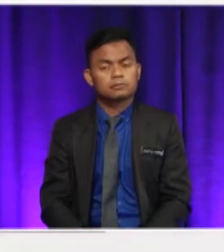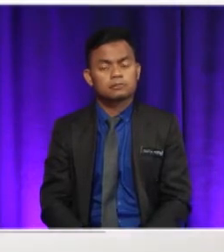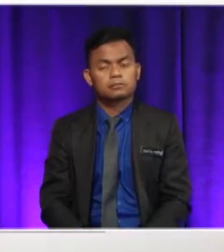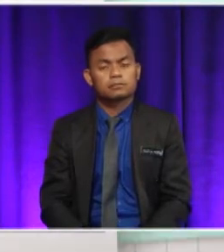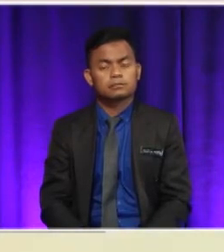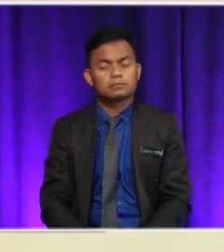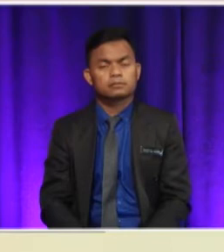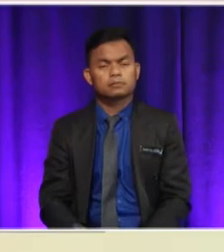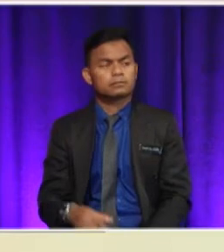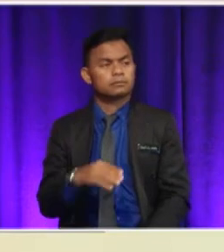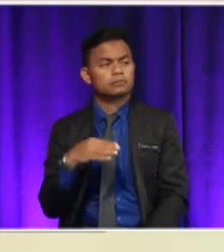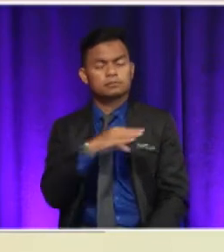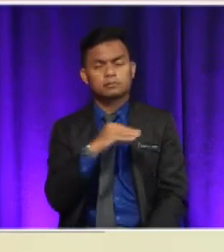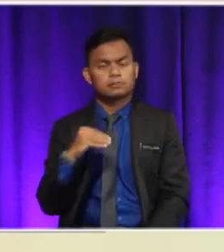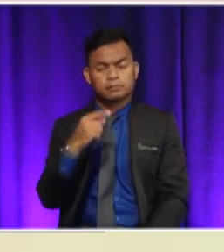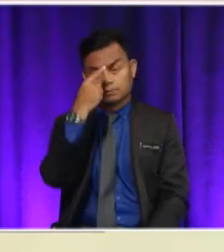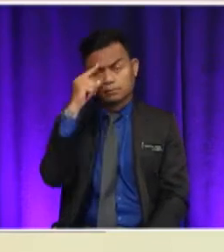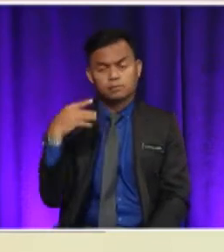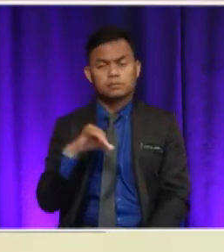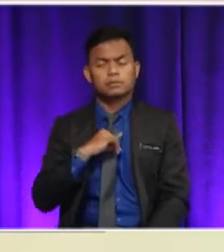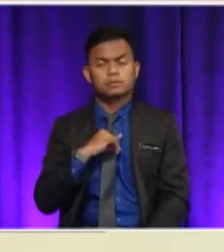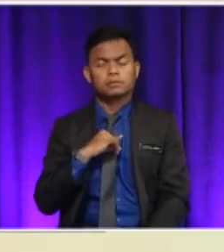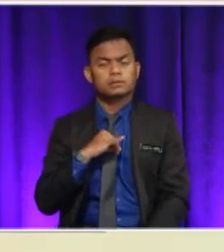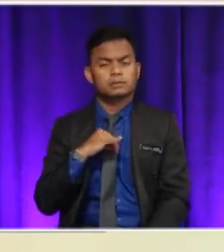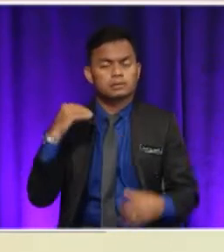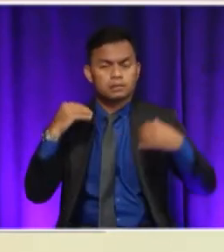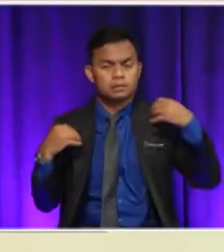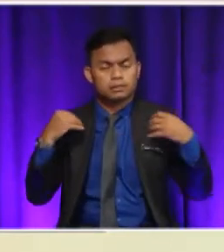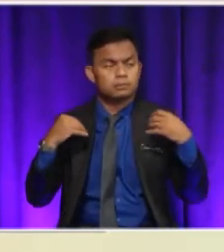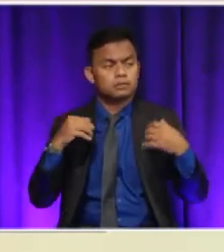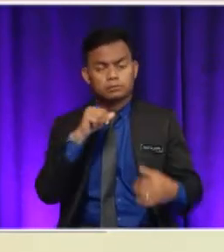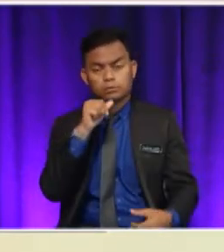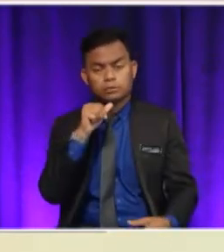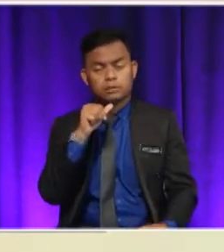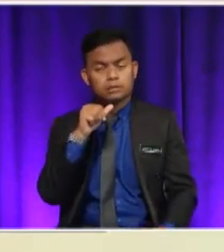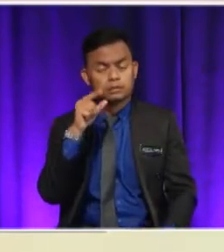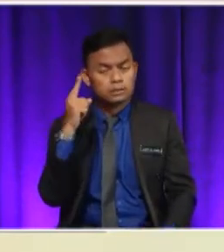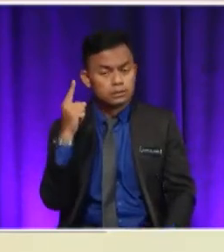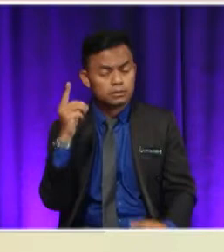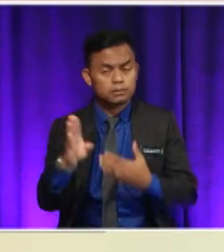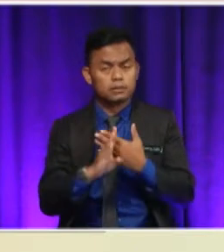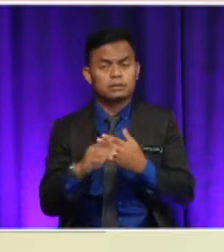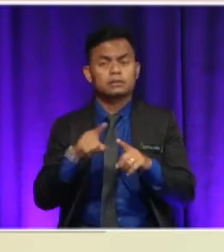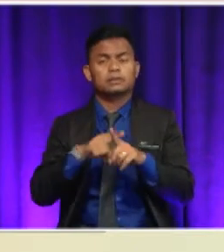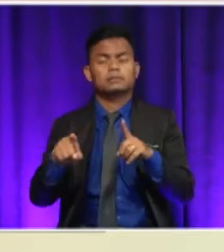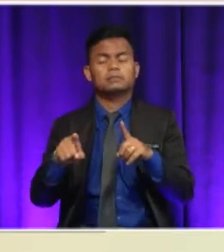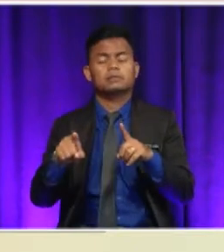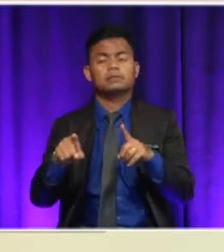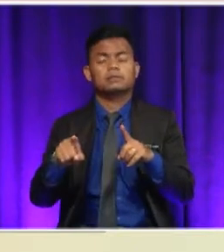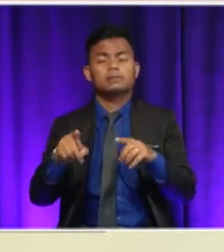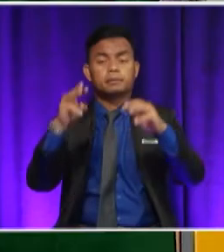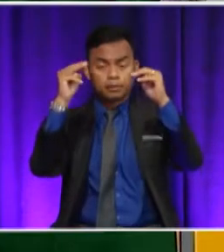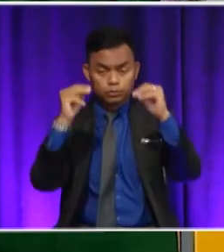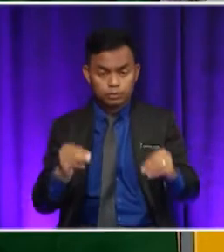challenges that acts that they need to face not just from animals but also from humans. Such as example, the logging companies